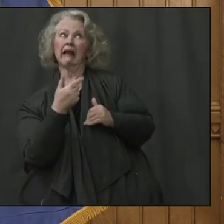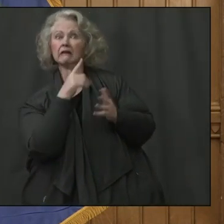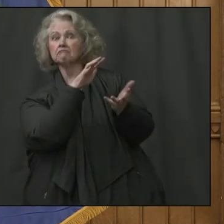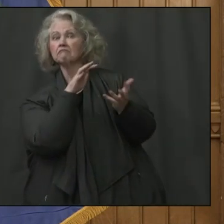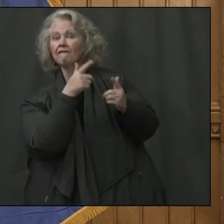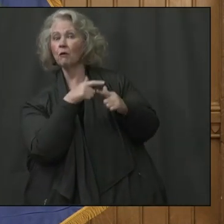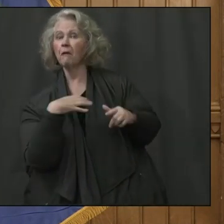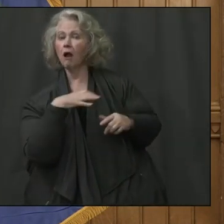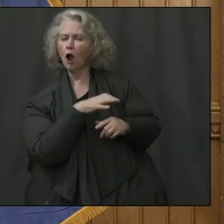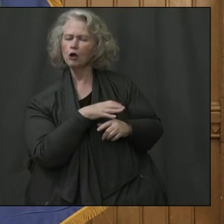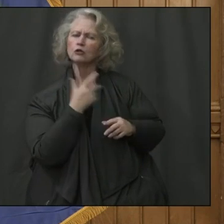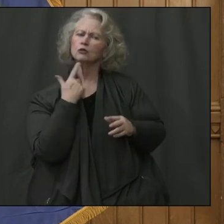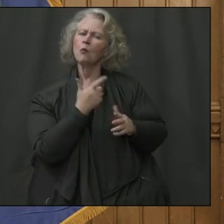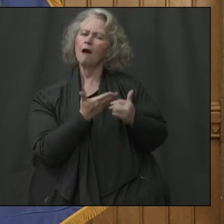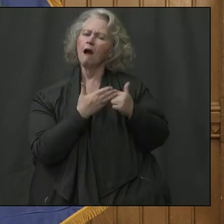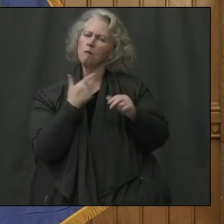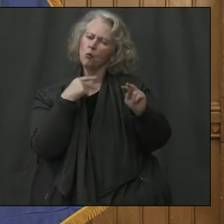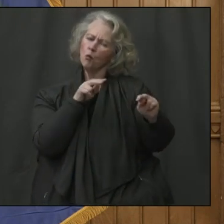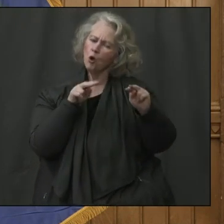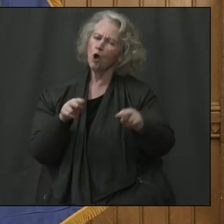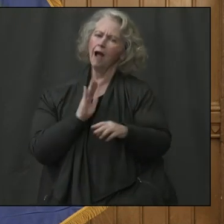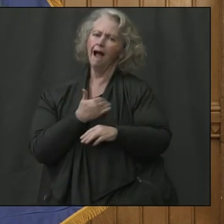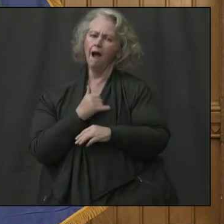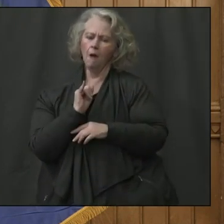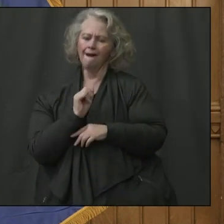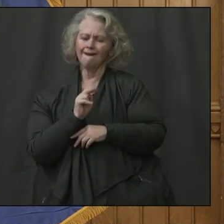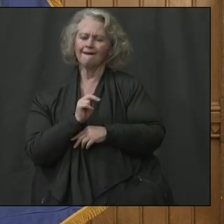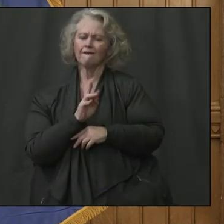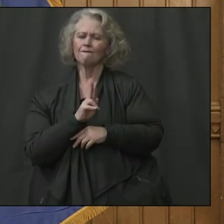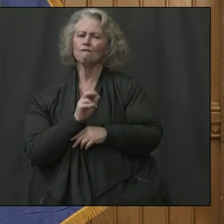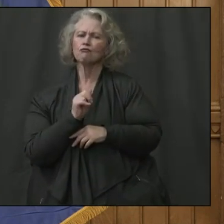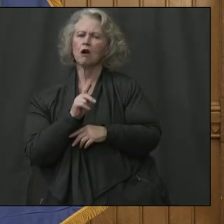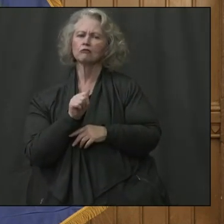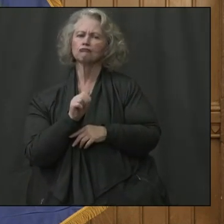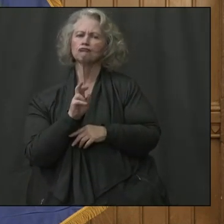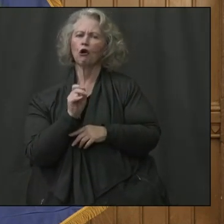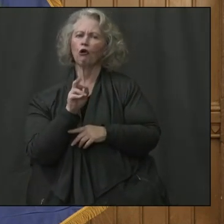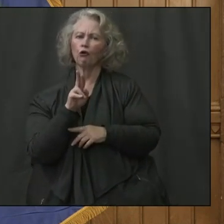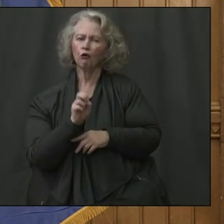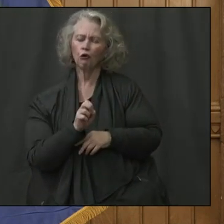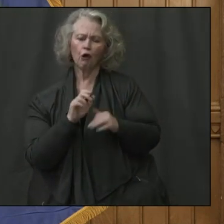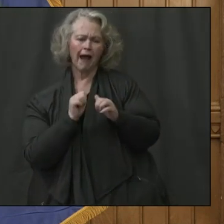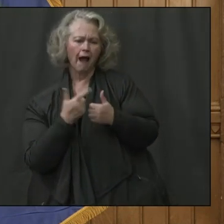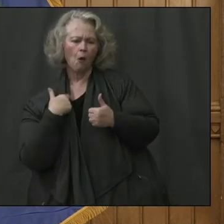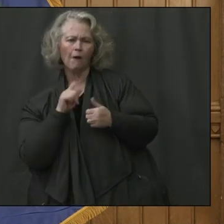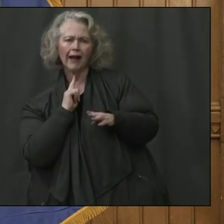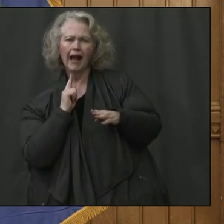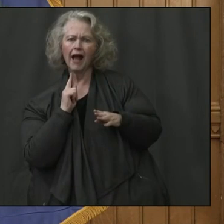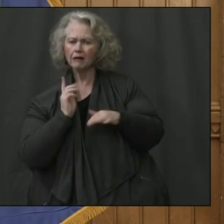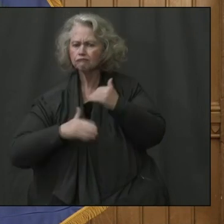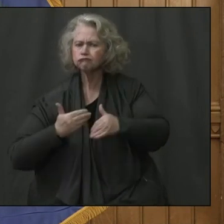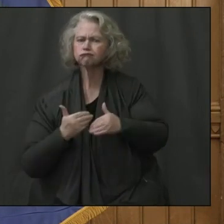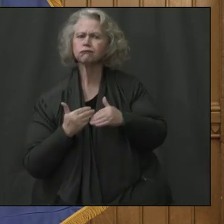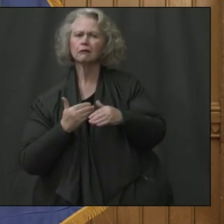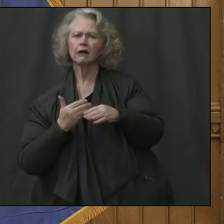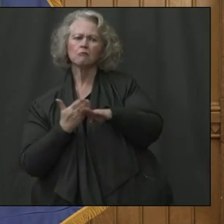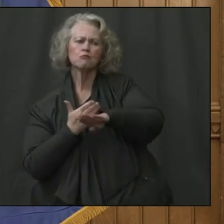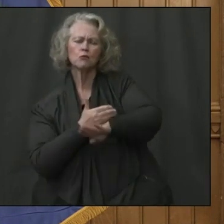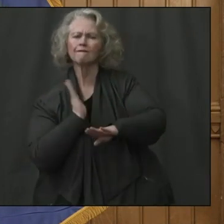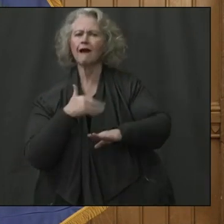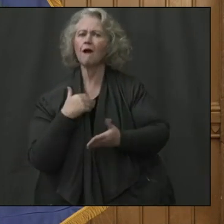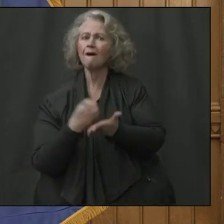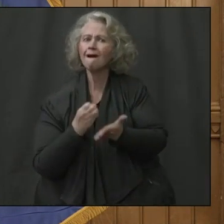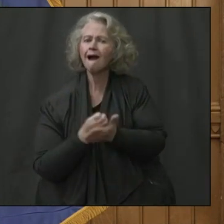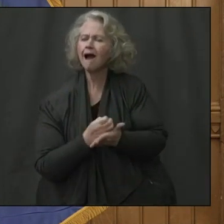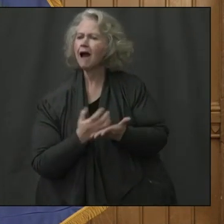at infrastructure. We'll look at getting our economic engines going again. Uh, we'll look at what we can do in terms of putting people back to work, uh,